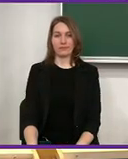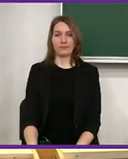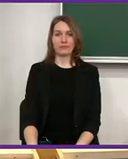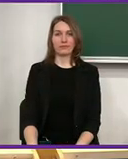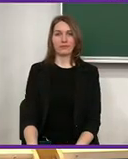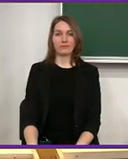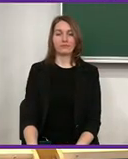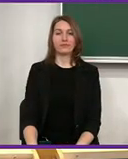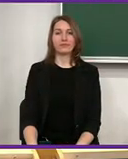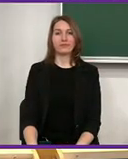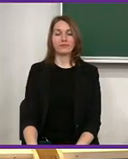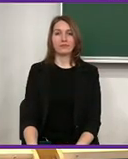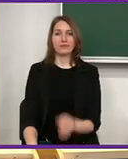Yes, that's all. Thank you.